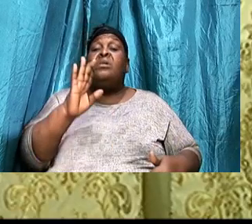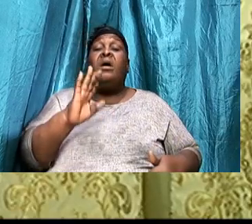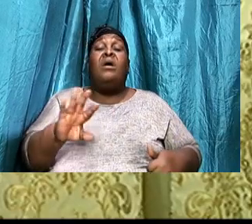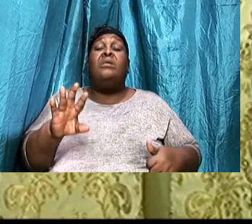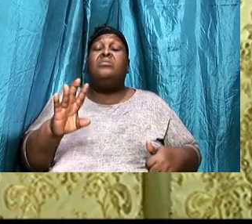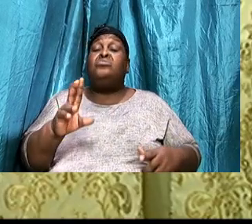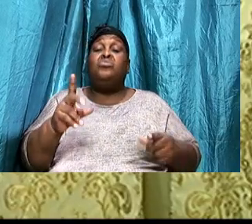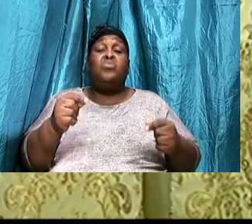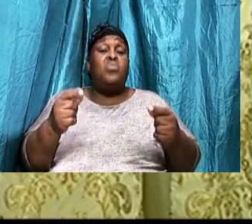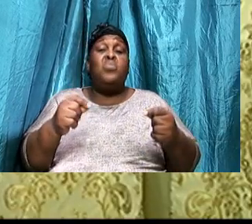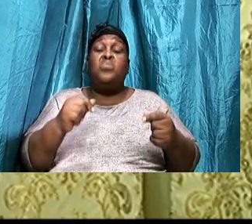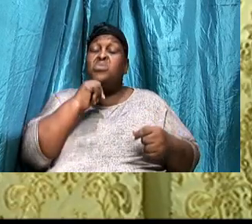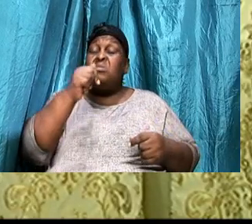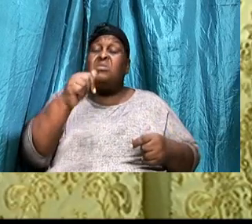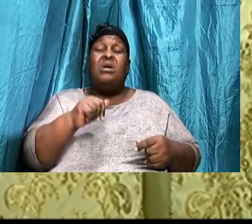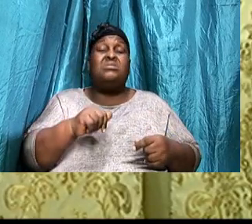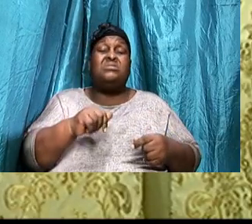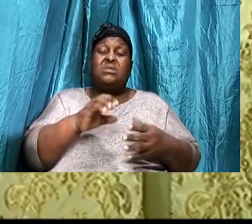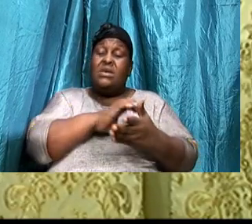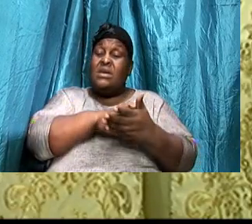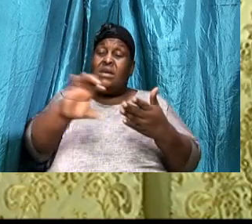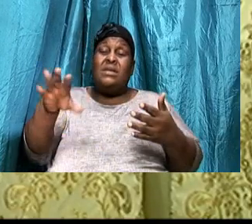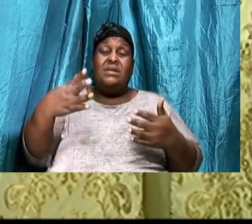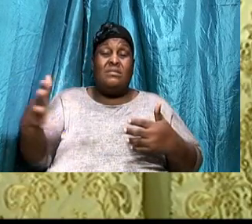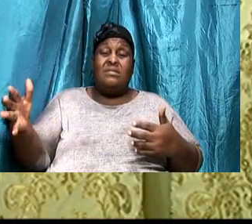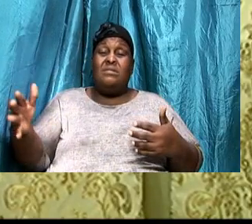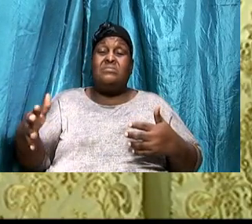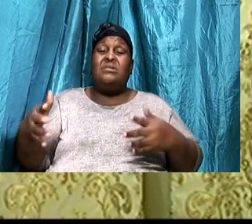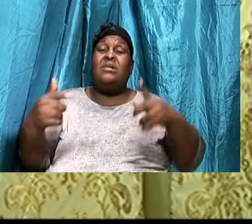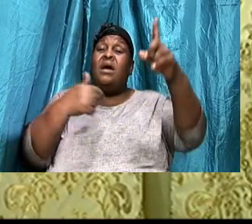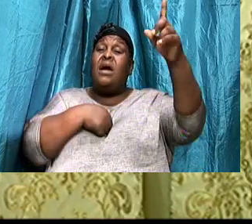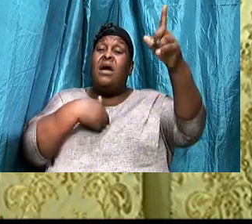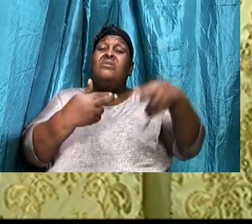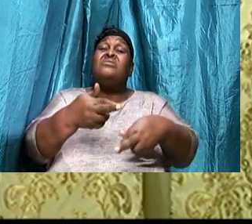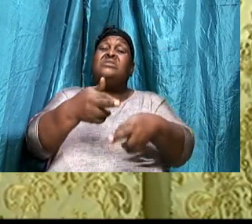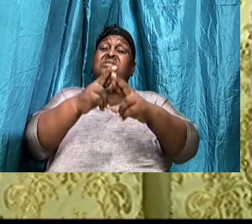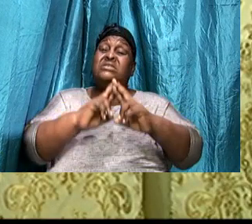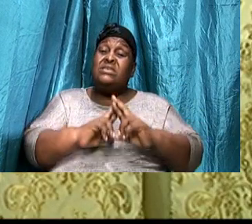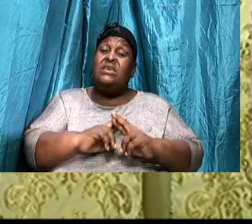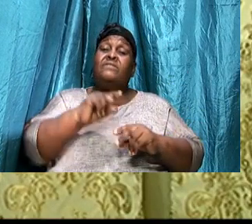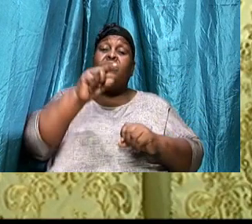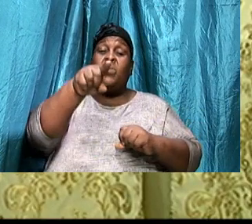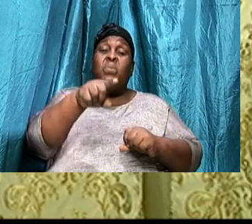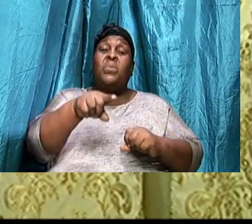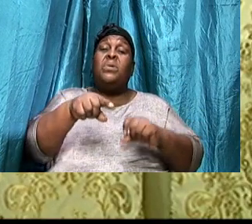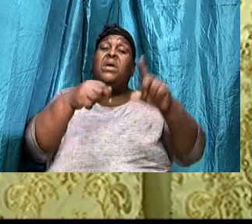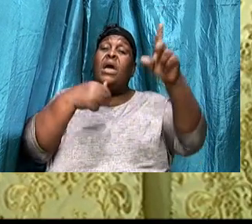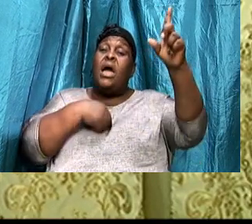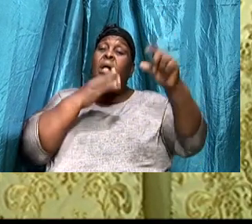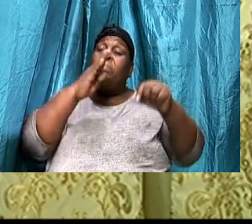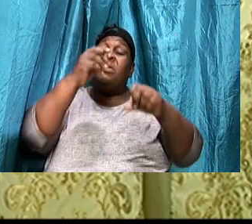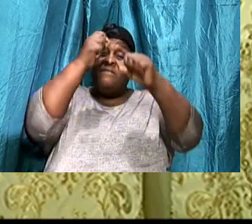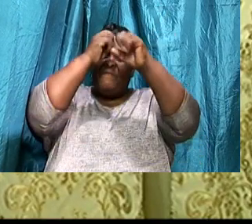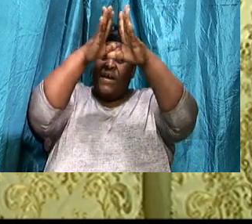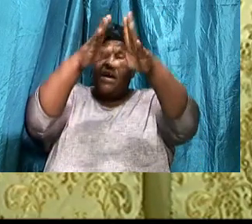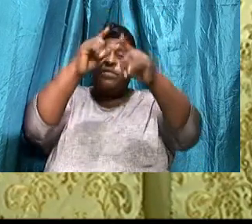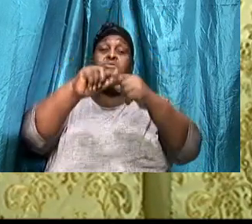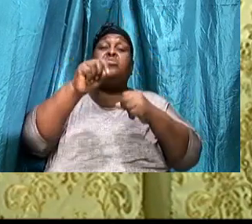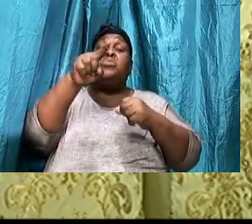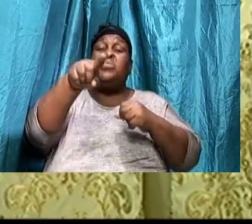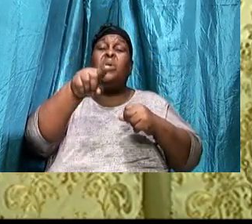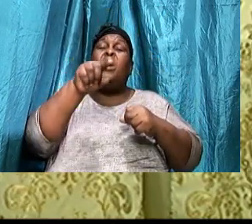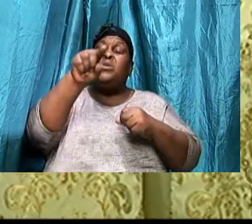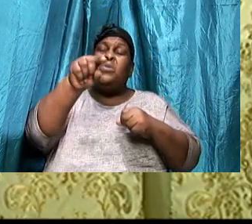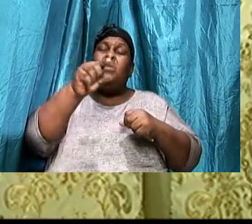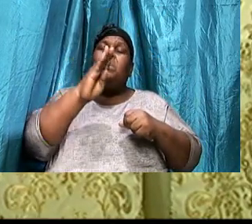unclean things, And I will receive you, And I will be a father unto you, And he shall be a